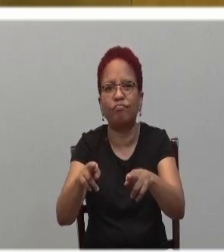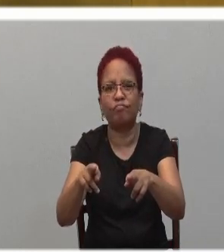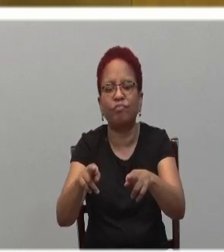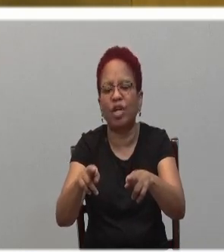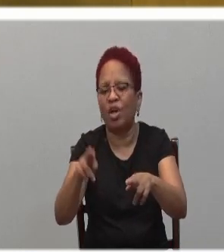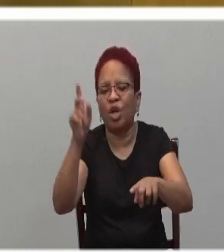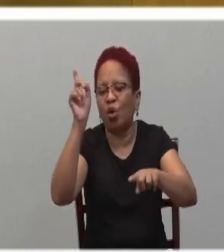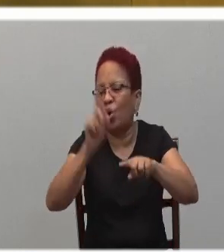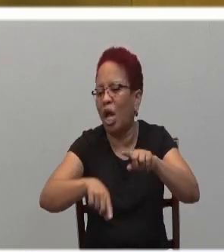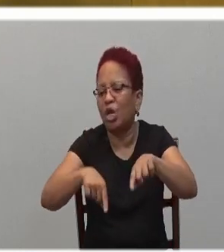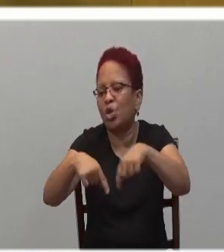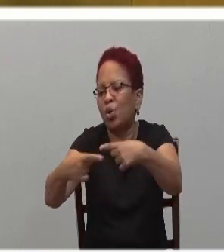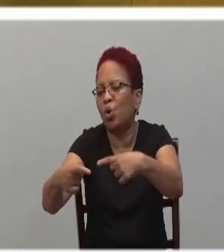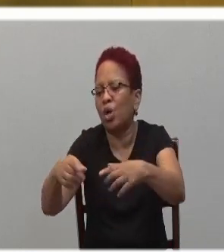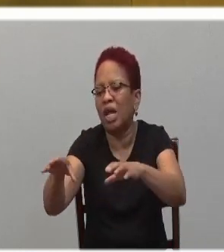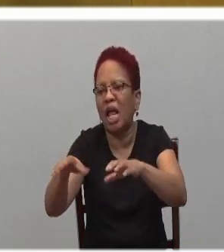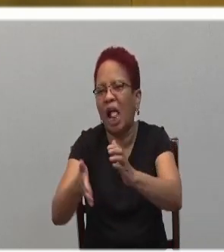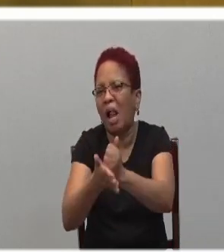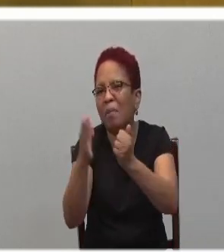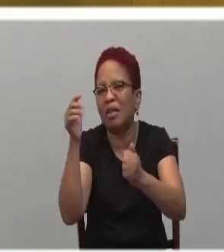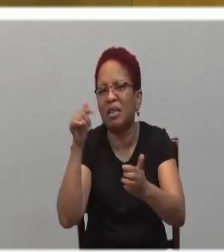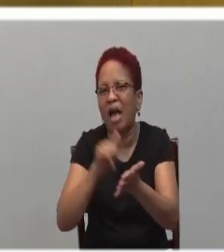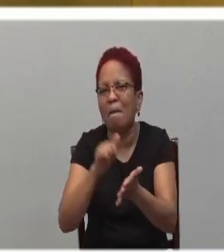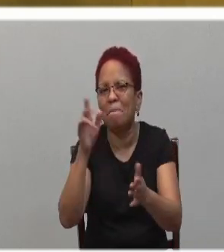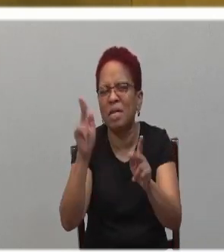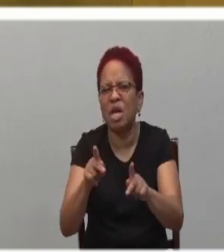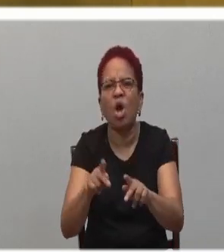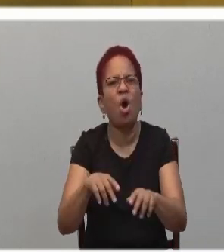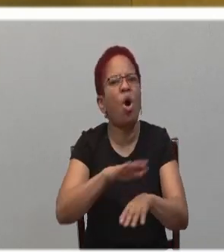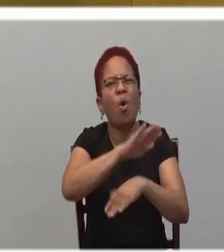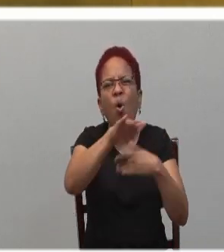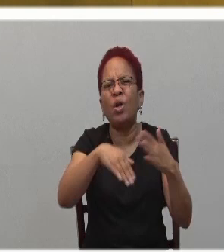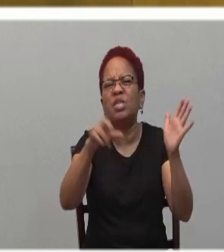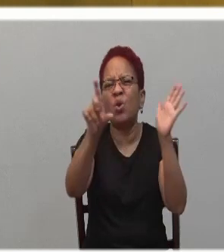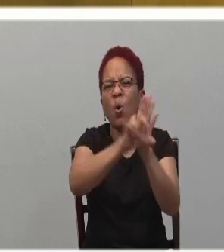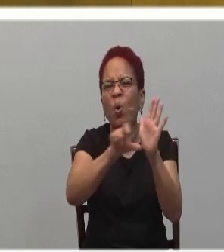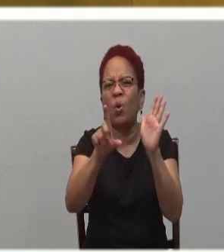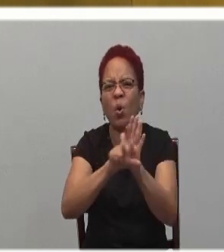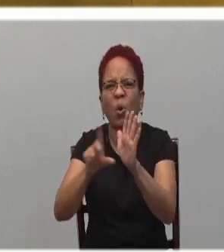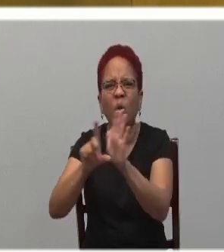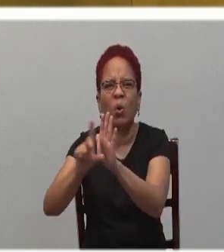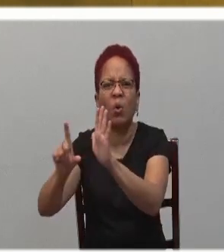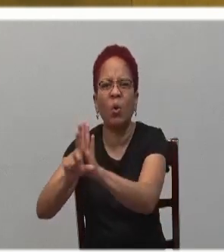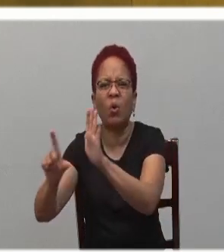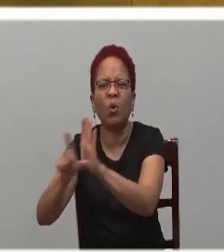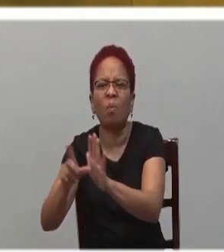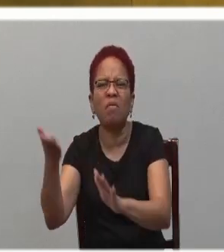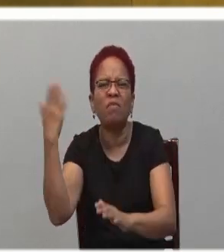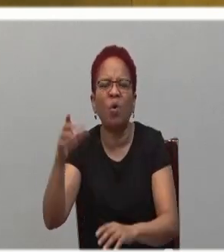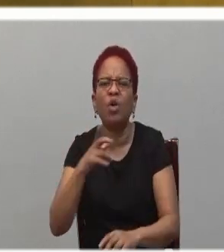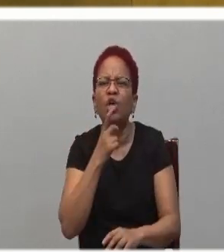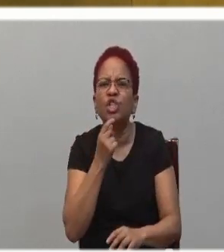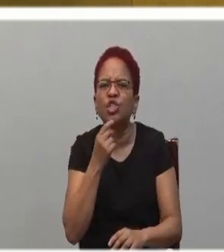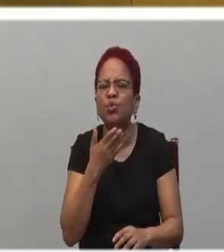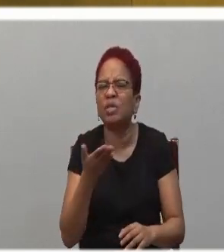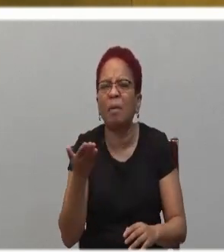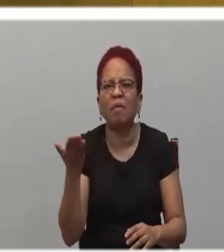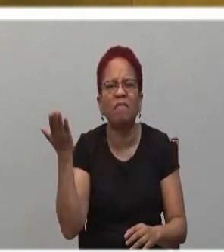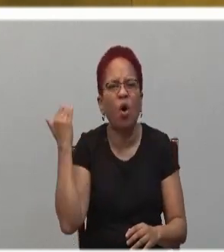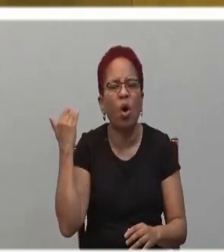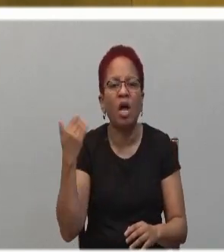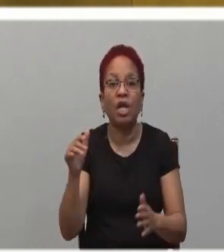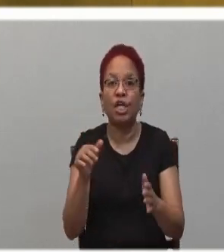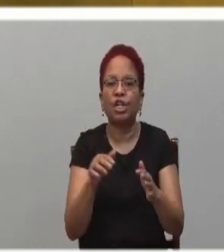extra mile and help that person. so Jesus is saying my yoke is